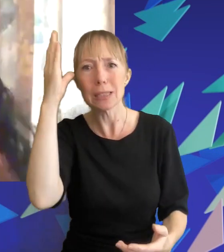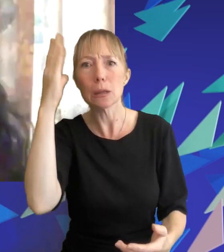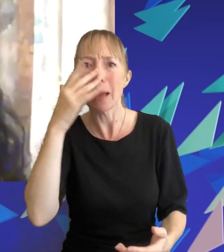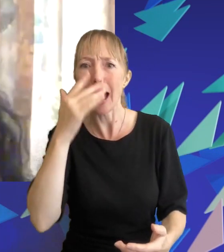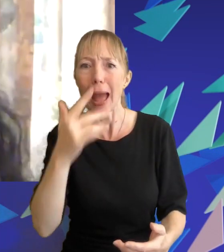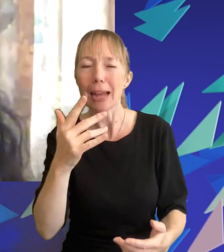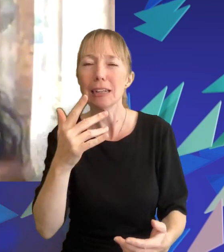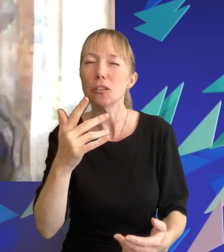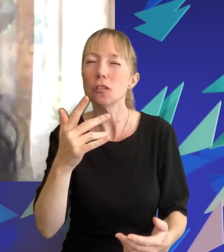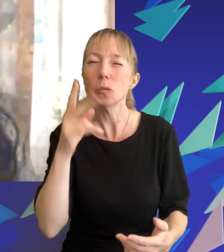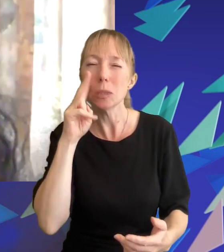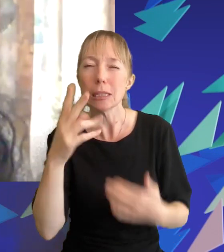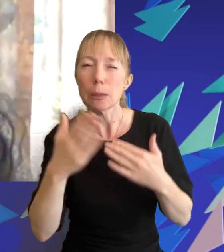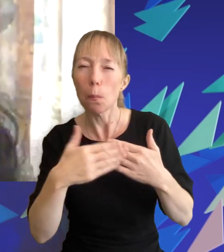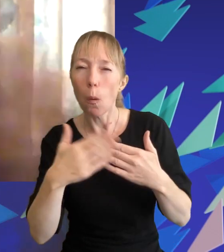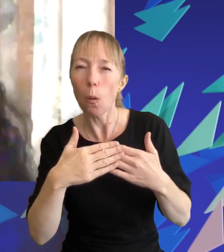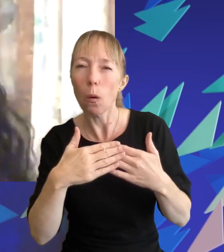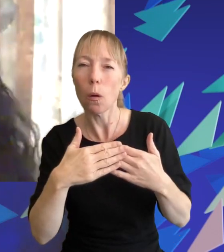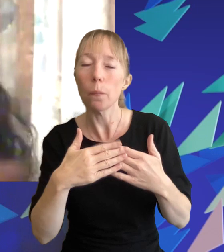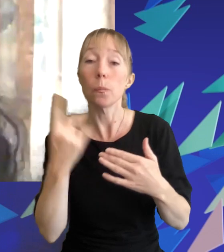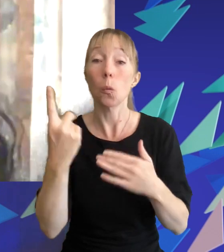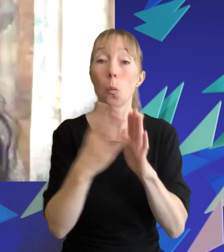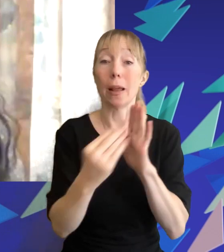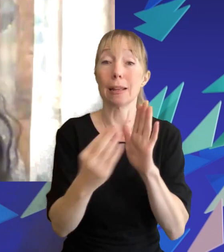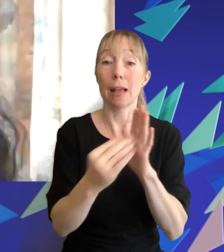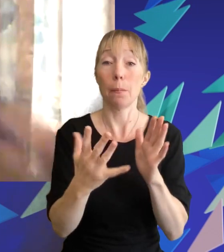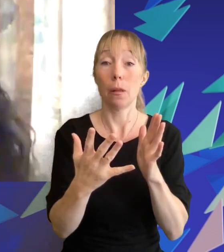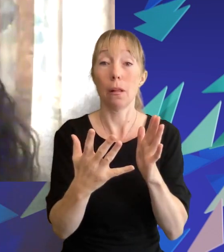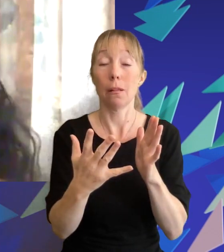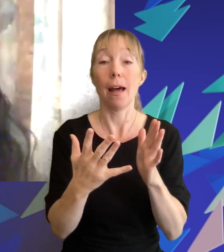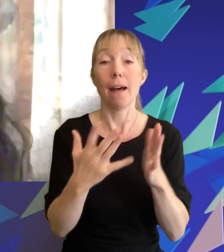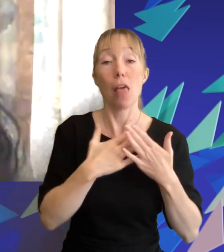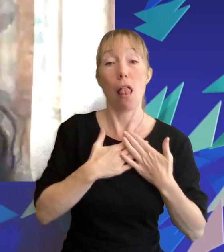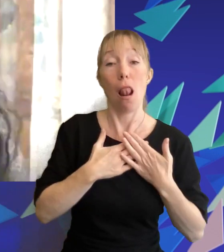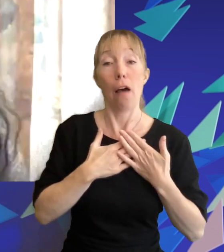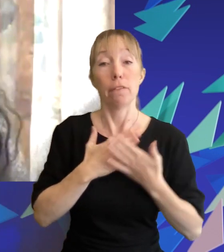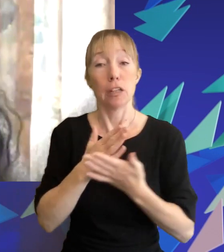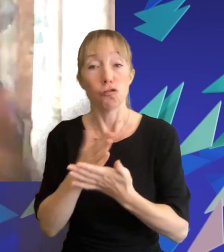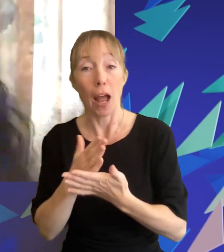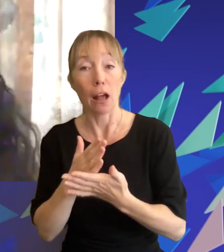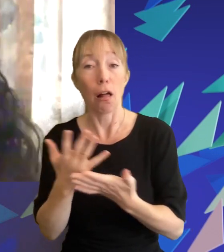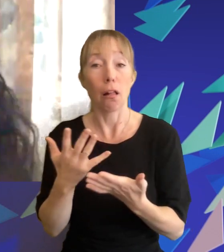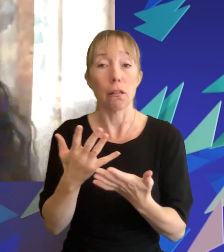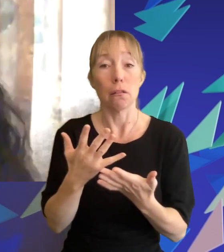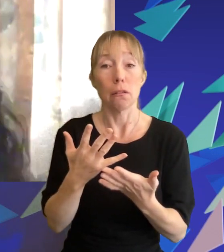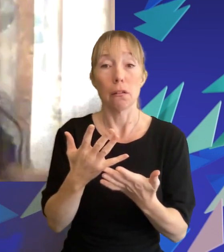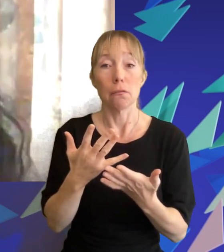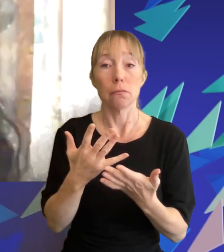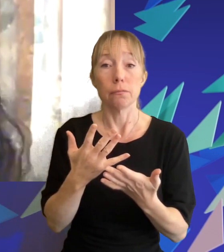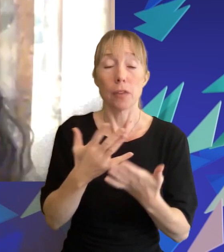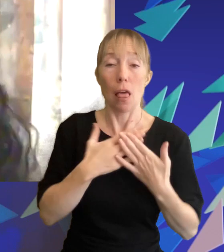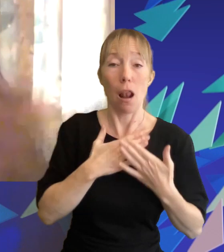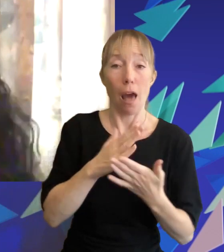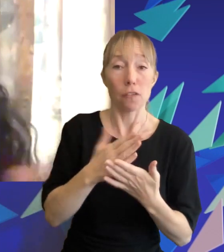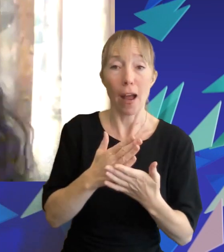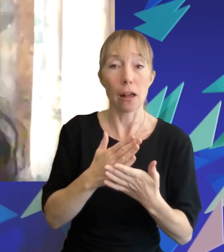see so much further into them um one example i can give is the love triangle um the love triangle that is in the hunger games